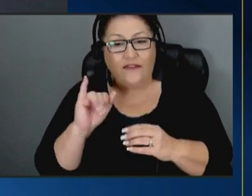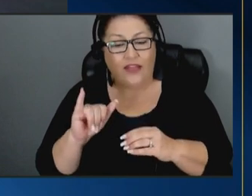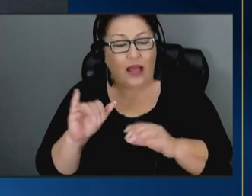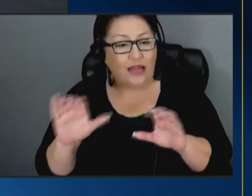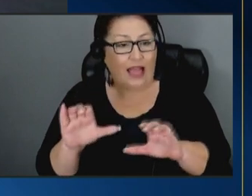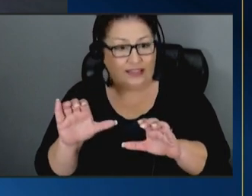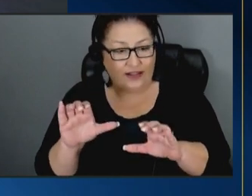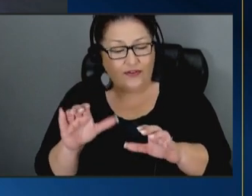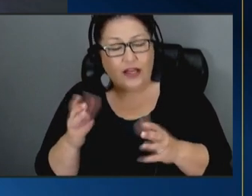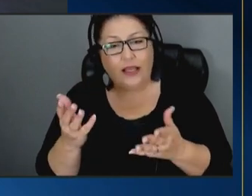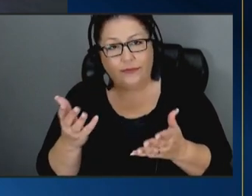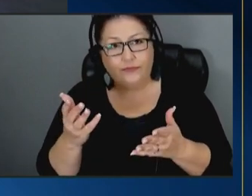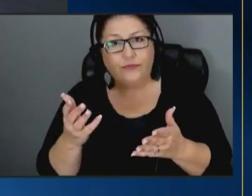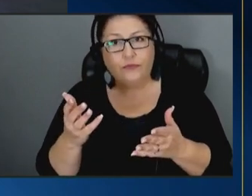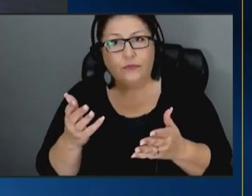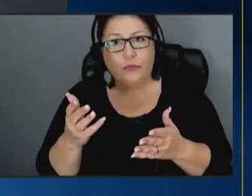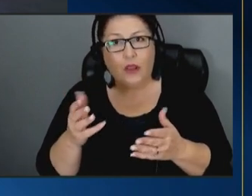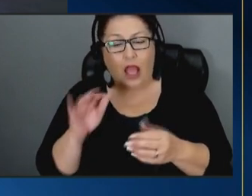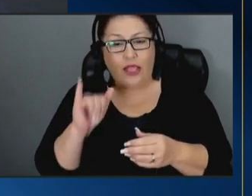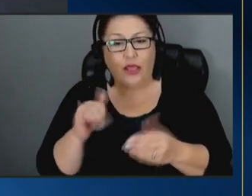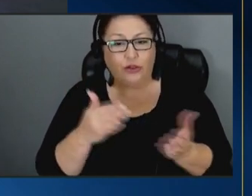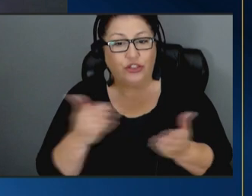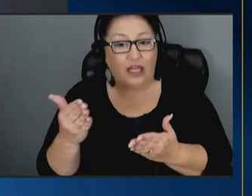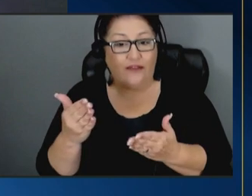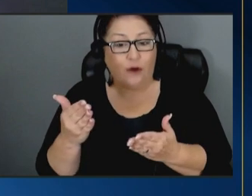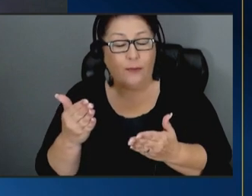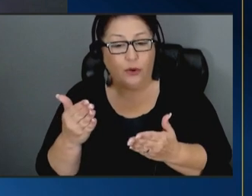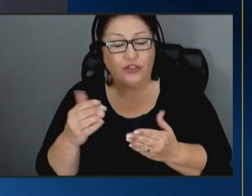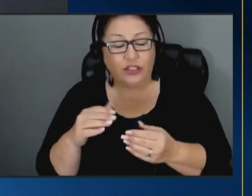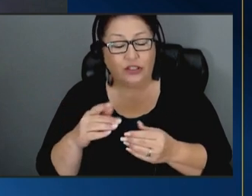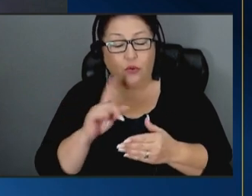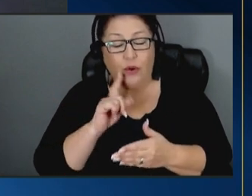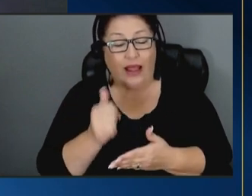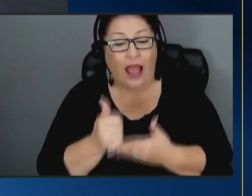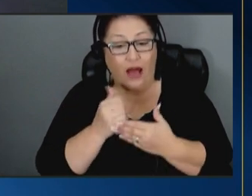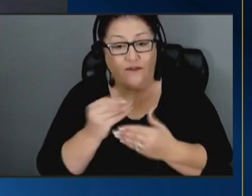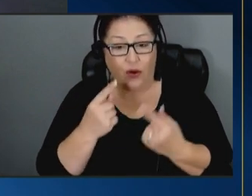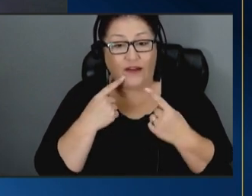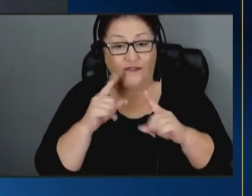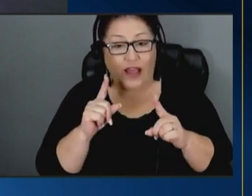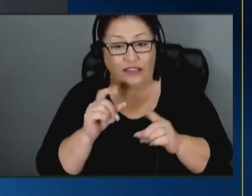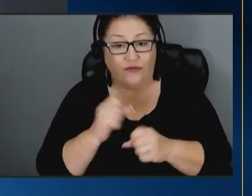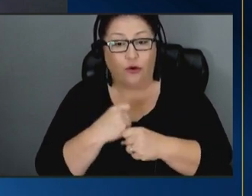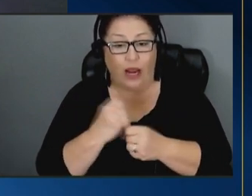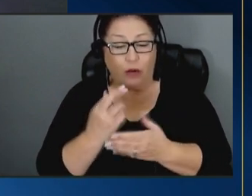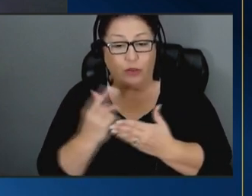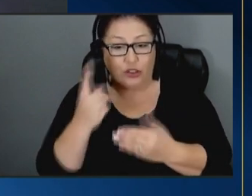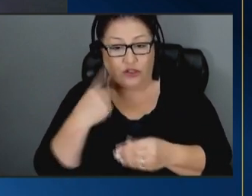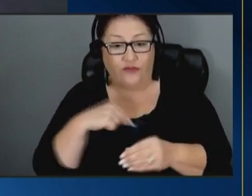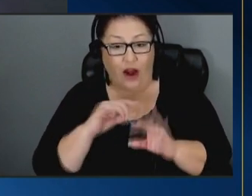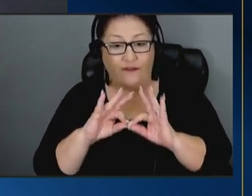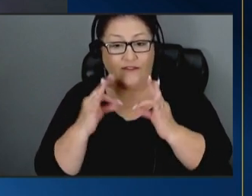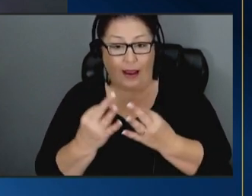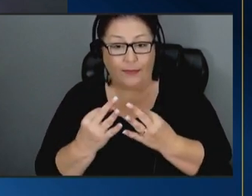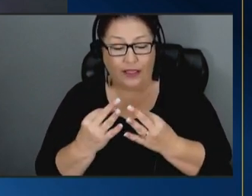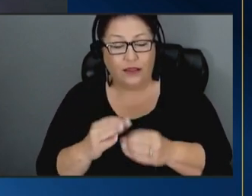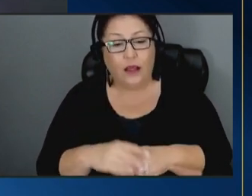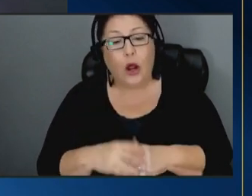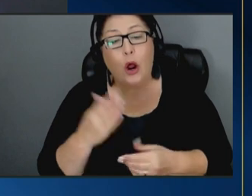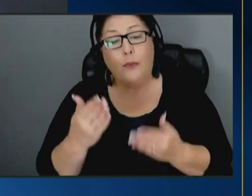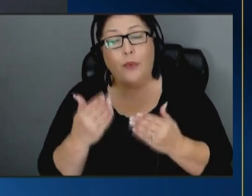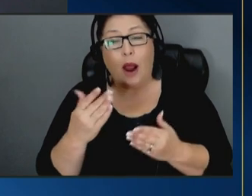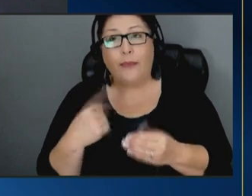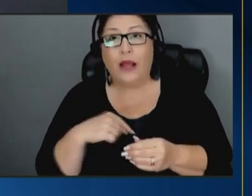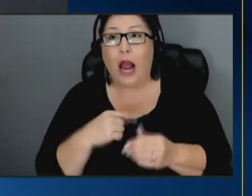uh in those deliverables are very helpful and effective in creating resources for our families probably our greatest